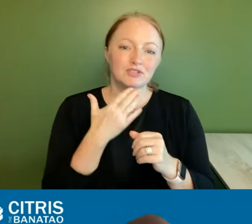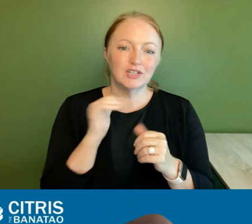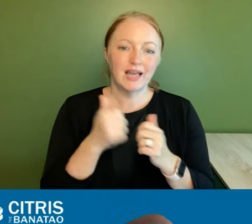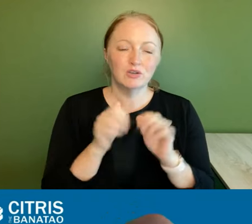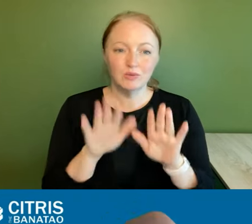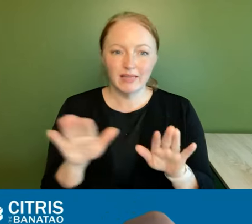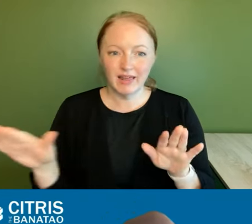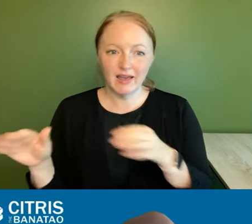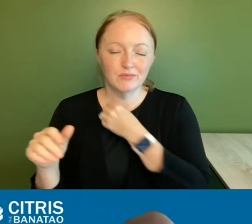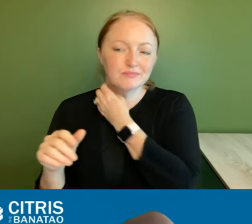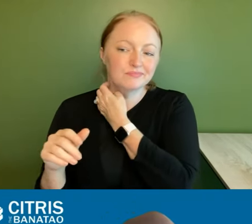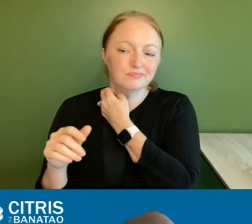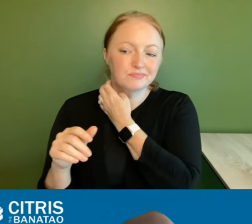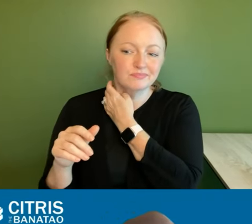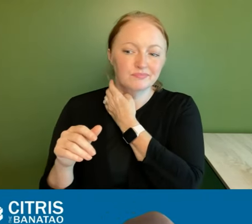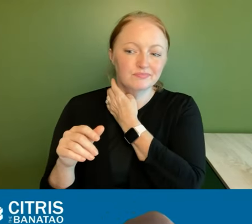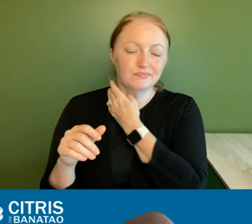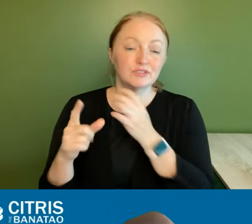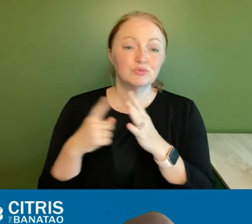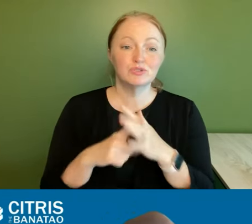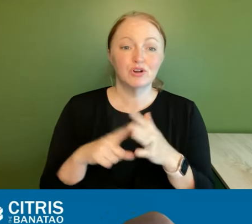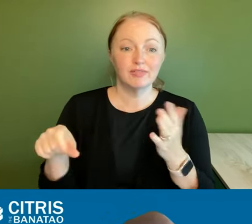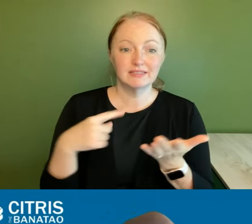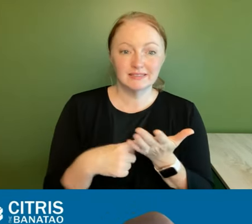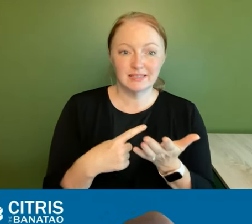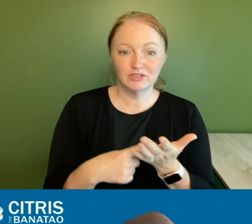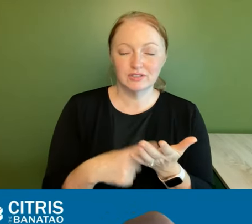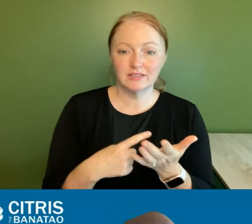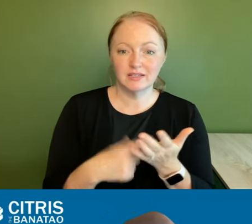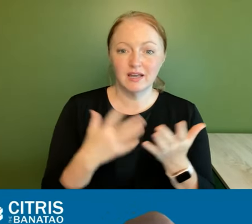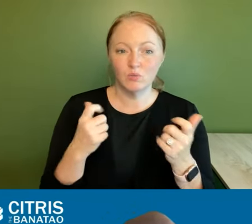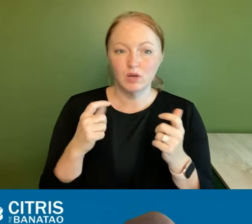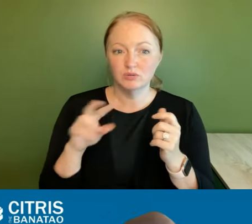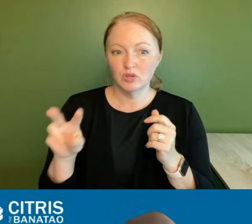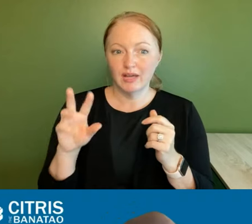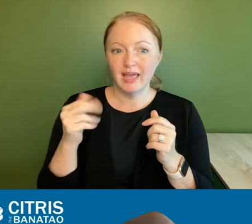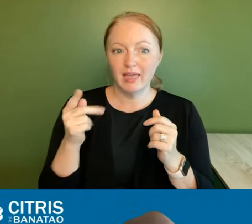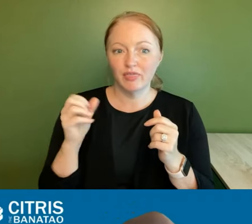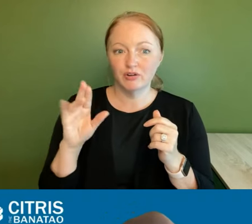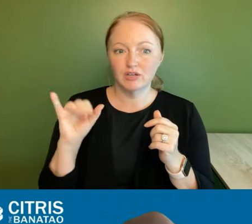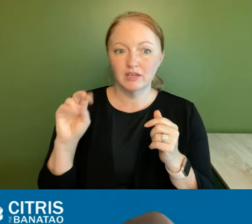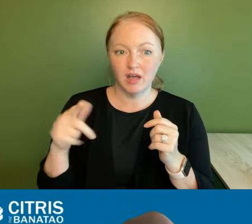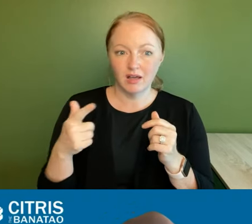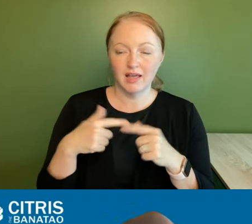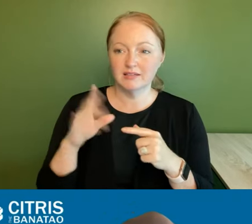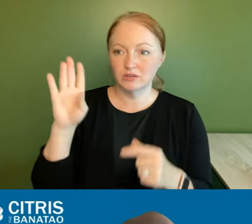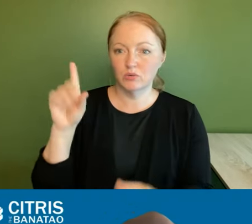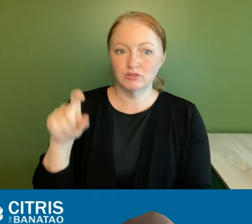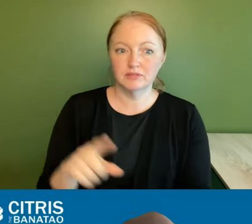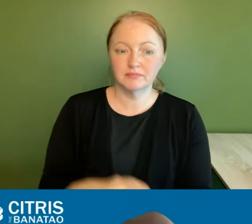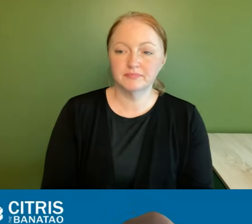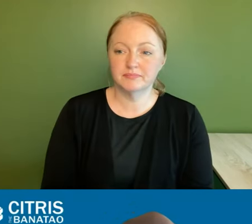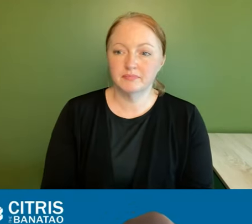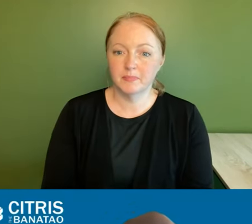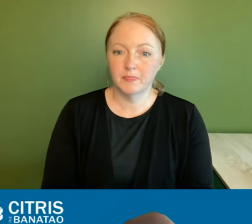that out and um to get it started um i want to turn to heather young who i saw has a question heather um